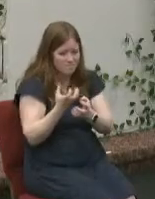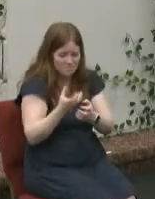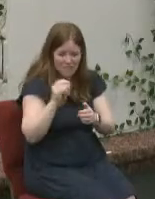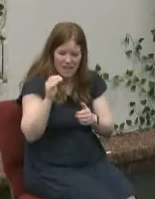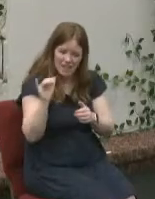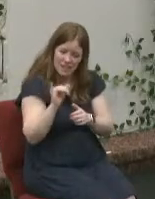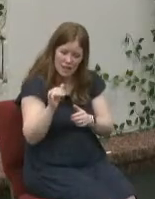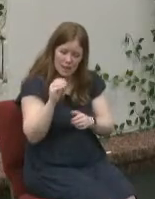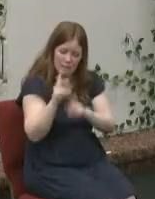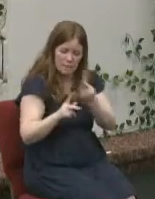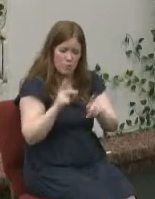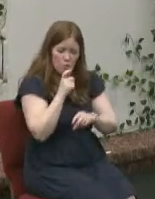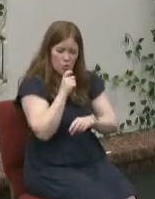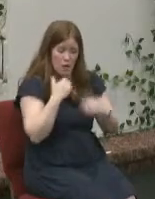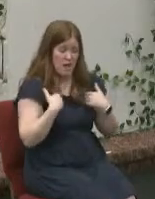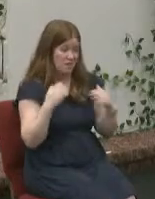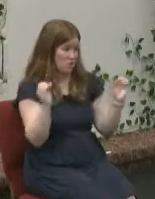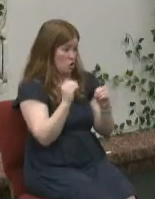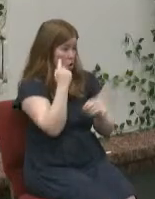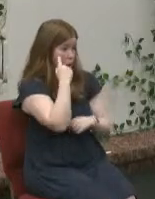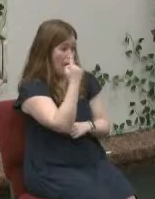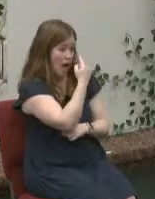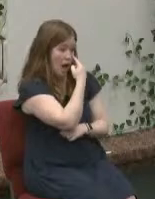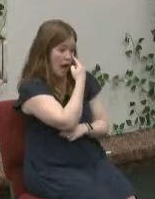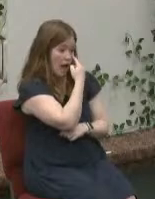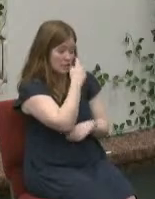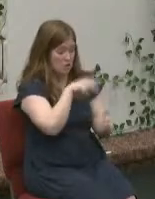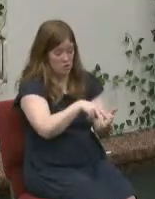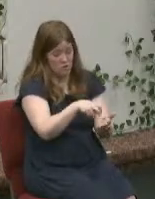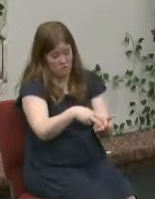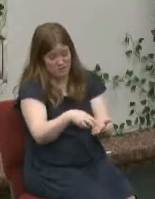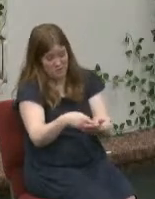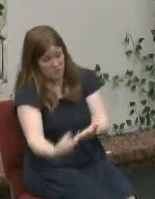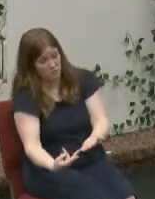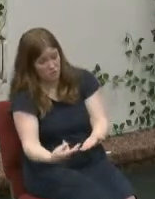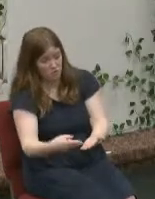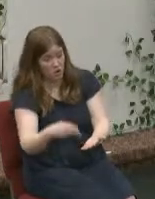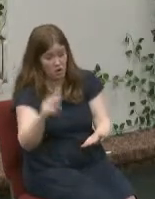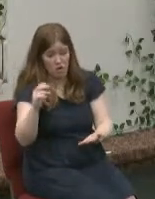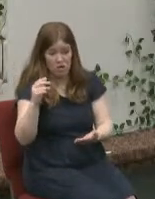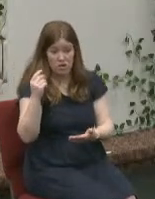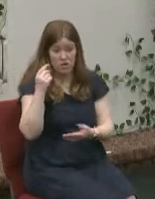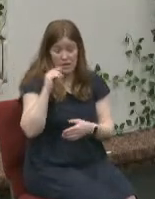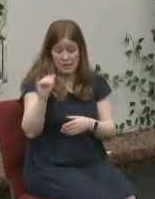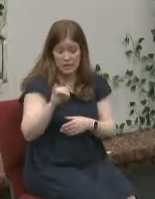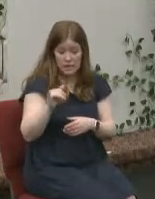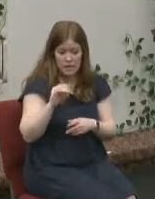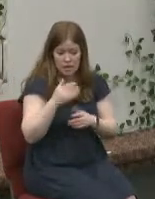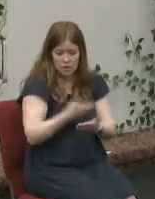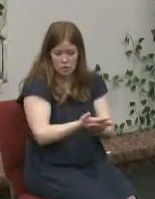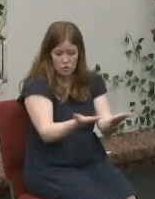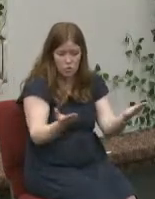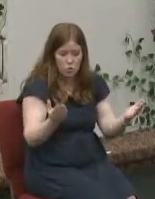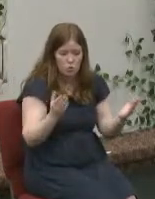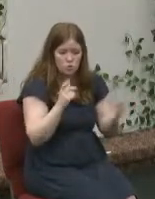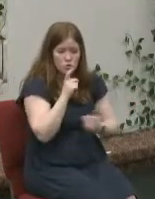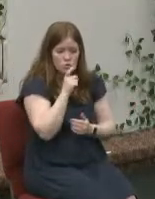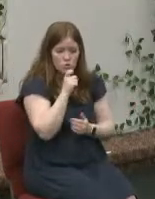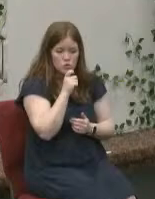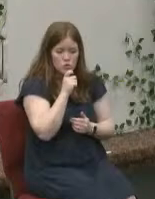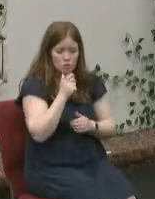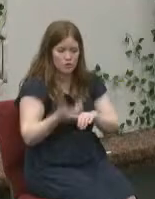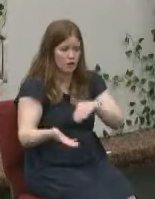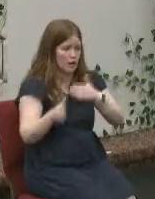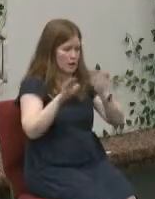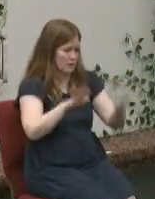have no eyes we stumble at noon as in twilight among those in full vigor we are like dead